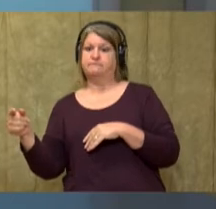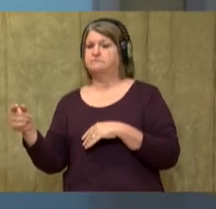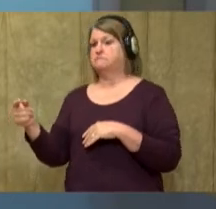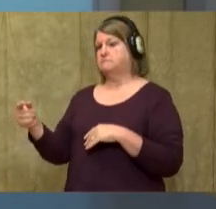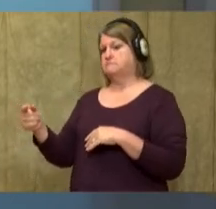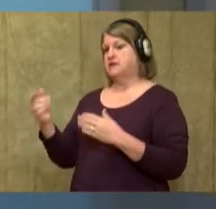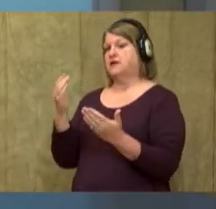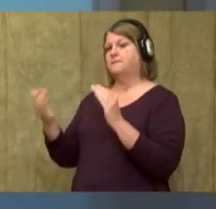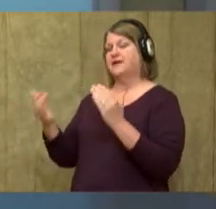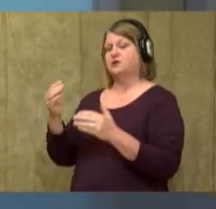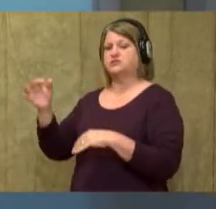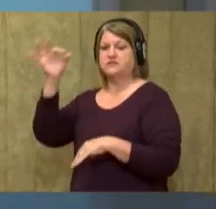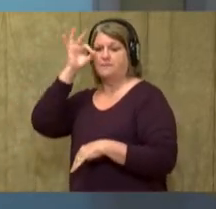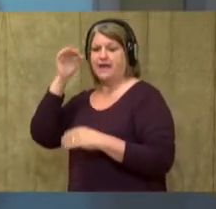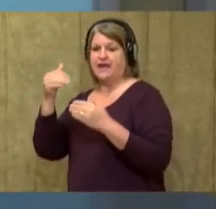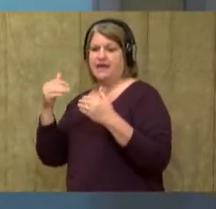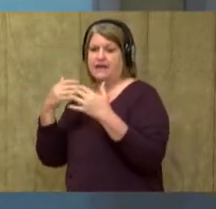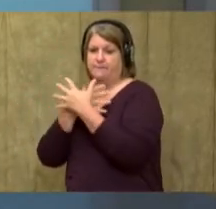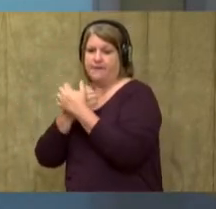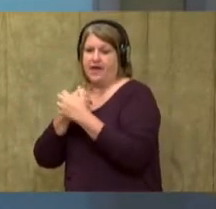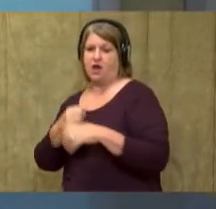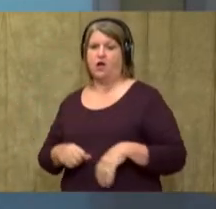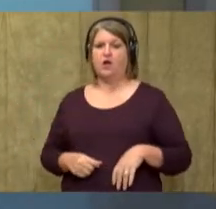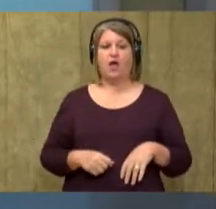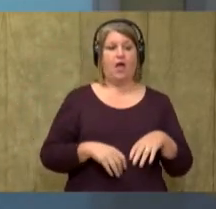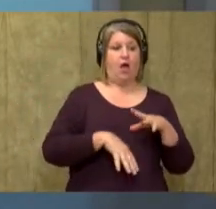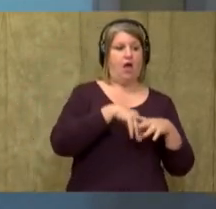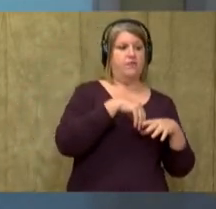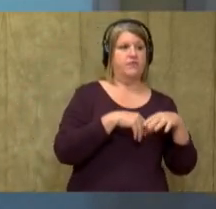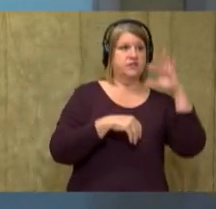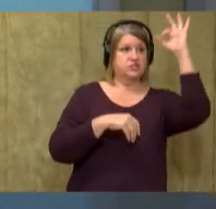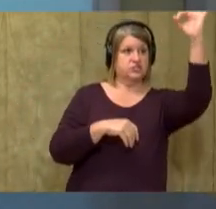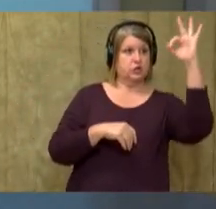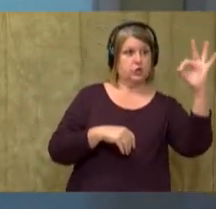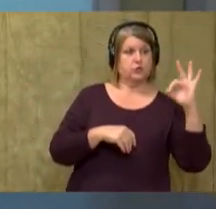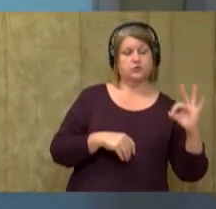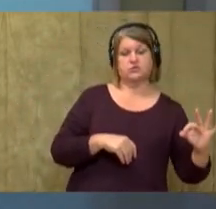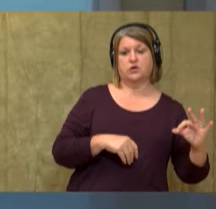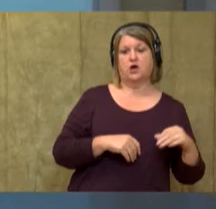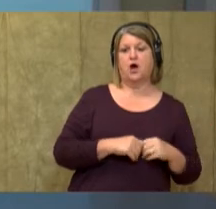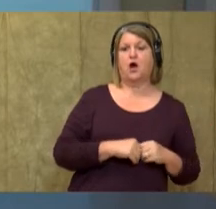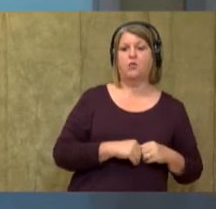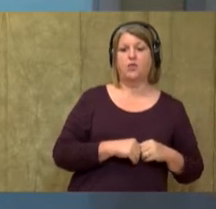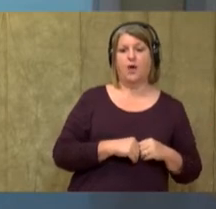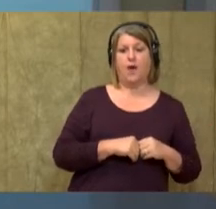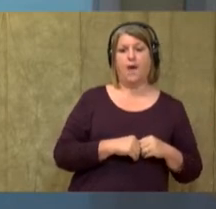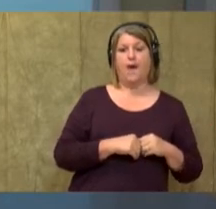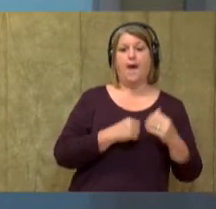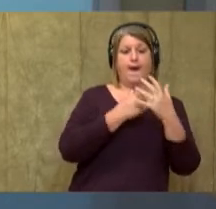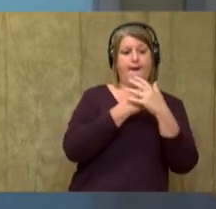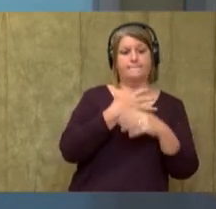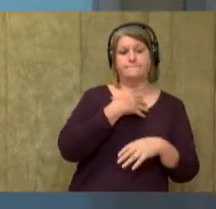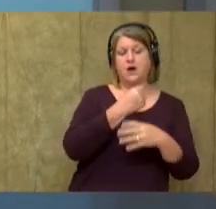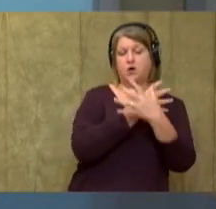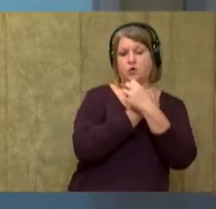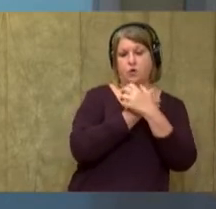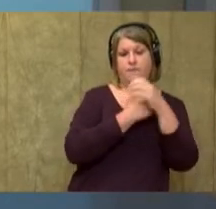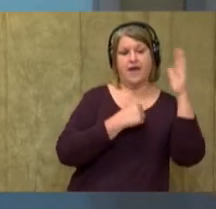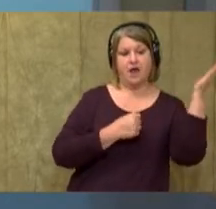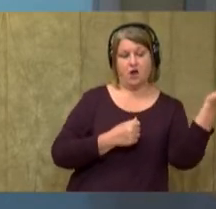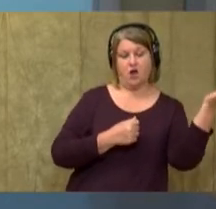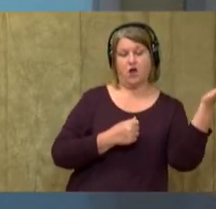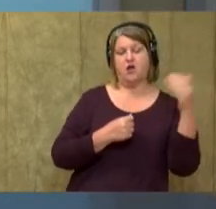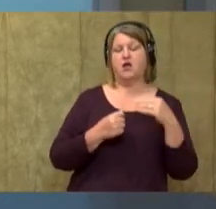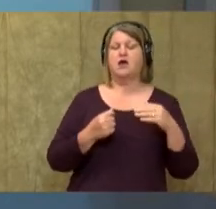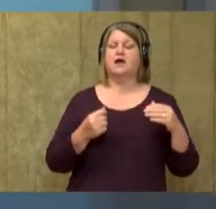the polar bear. The circles on the outside of the polar bear pertain to only the polar bear. It's going to talk about how it is different